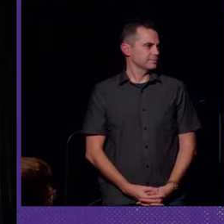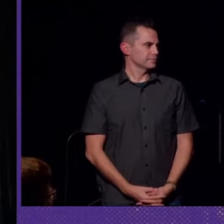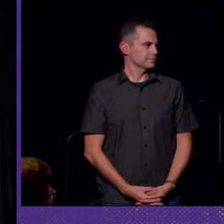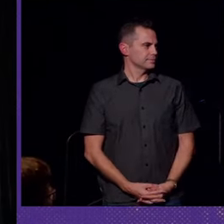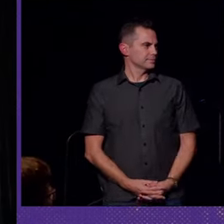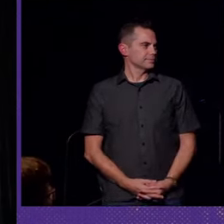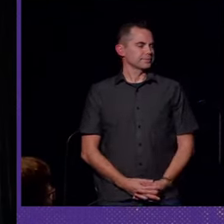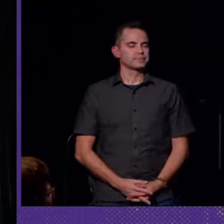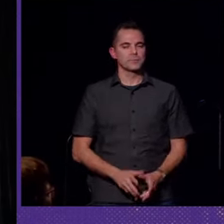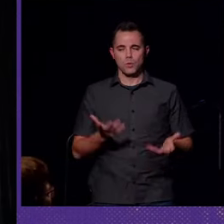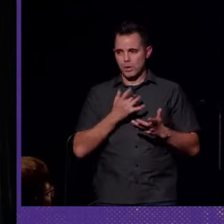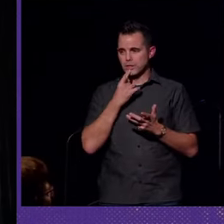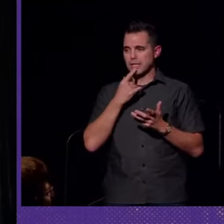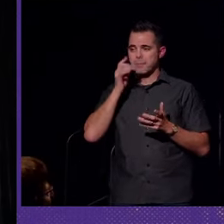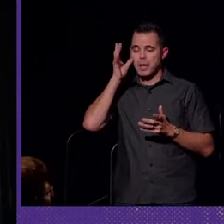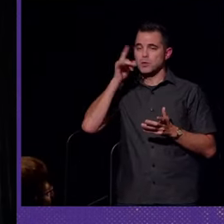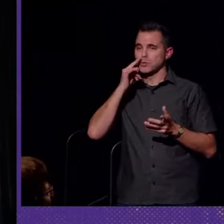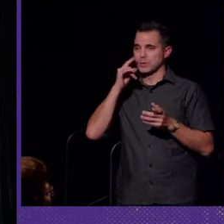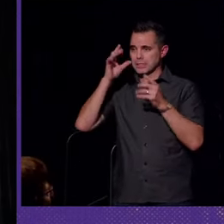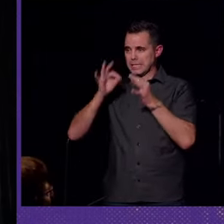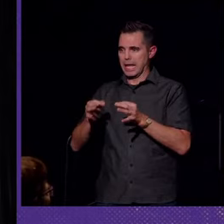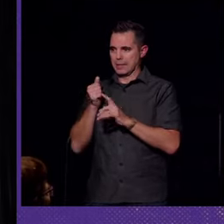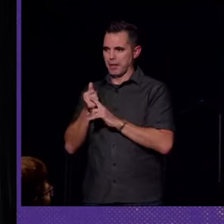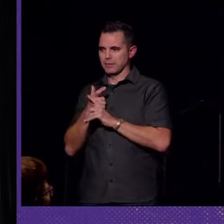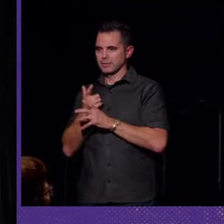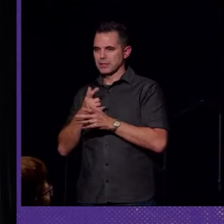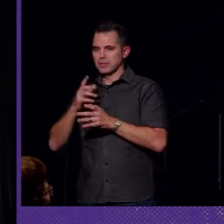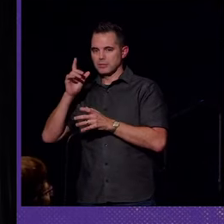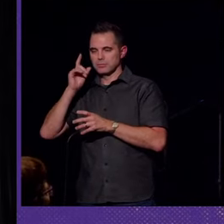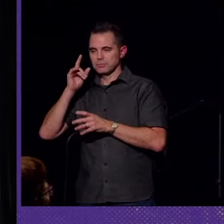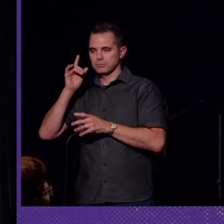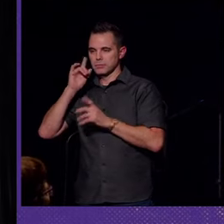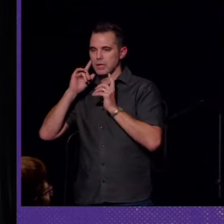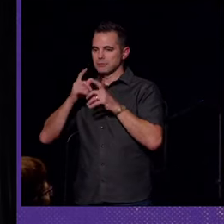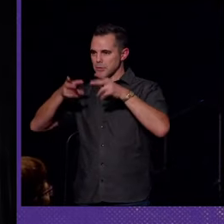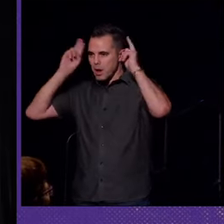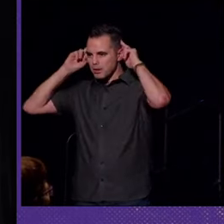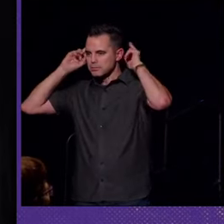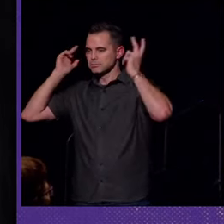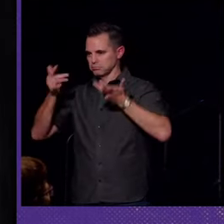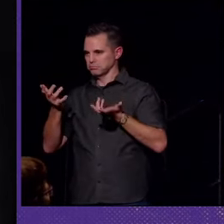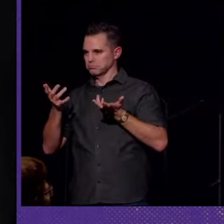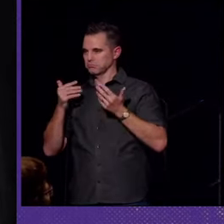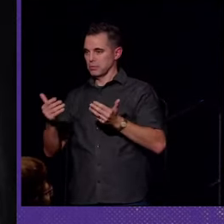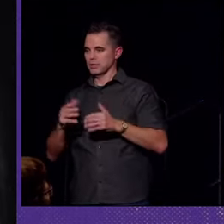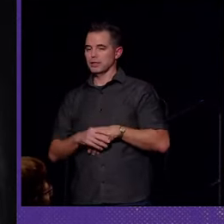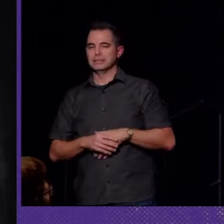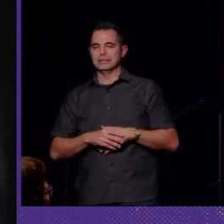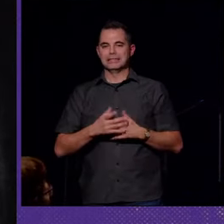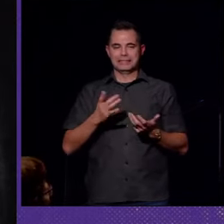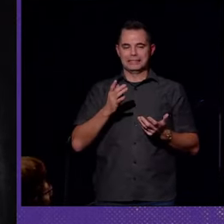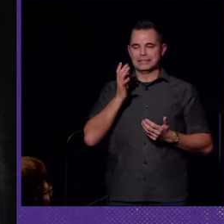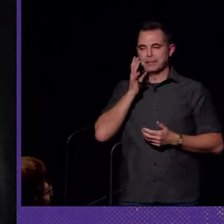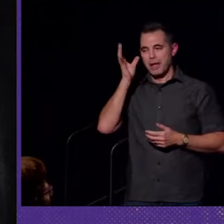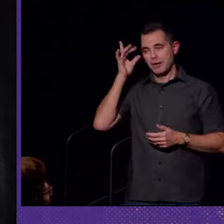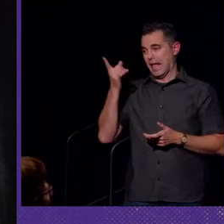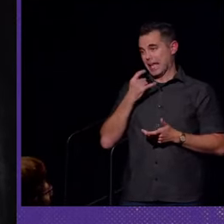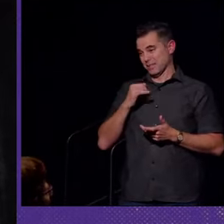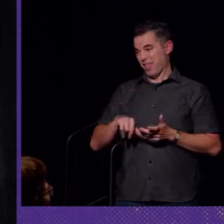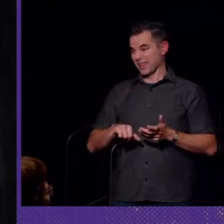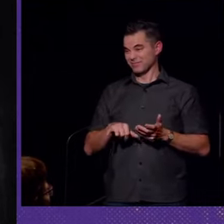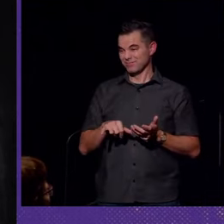What would you say to parents who decide to have their child have a bilateral cochlear implant? Parents do ask me that.